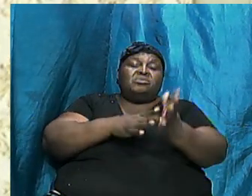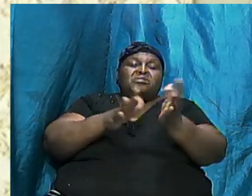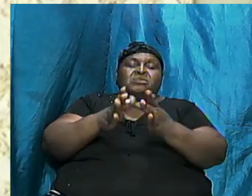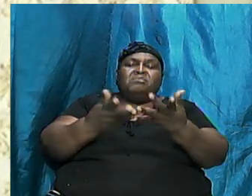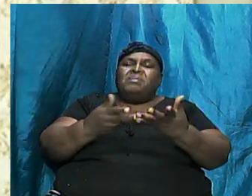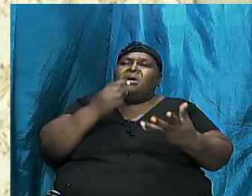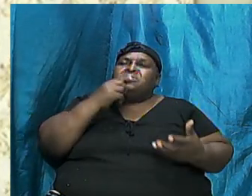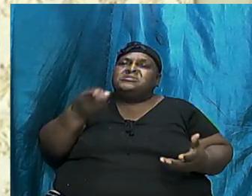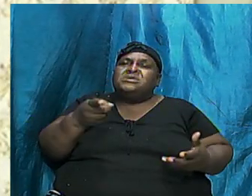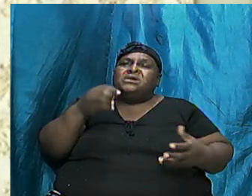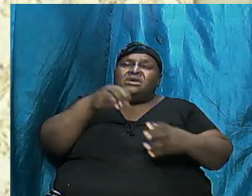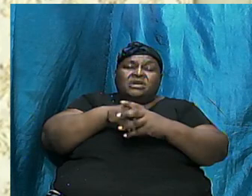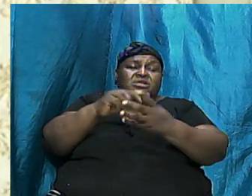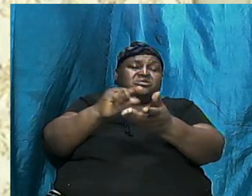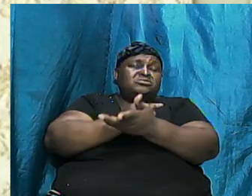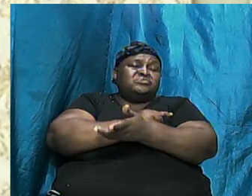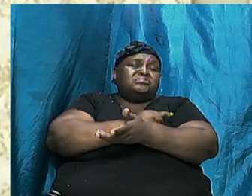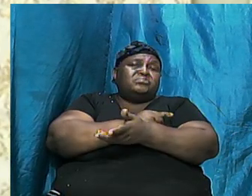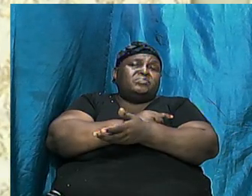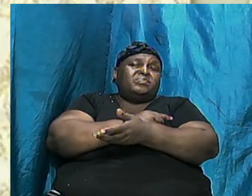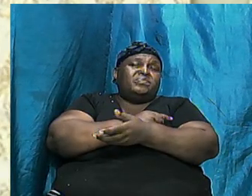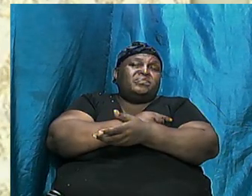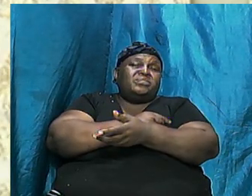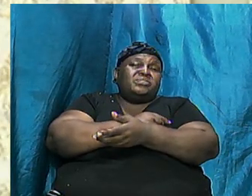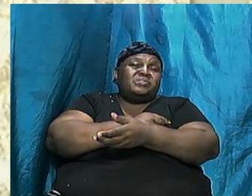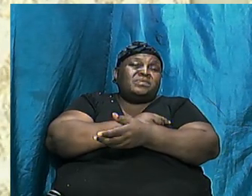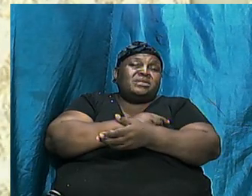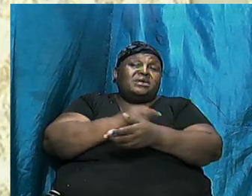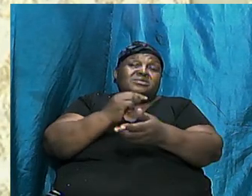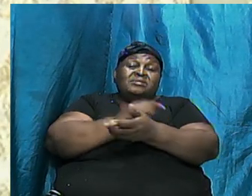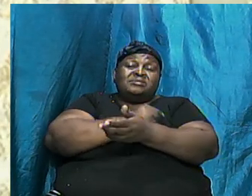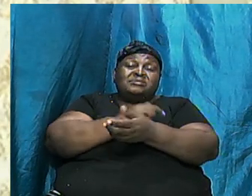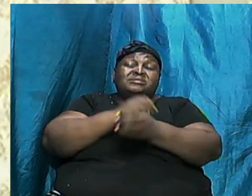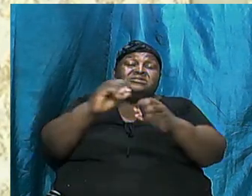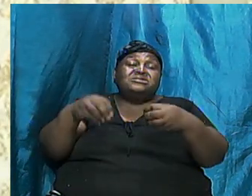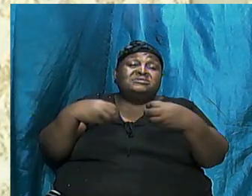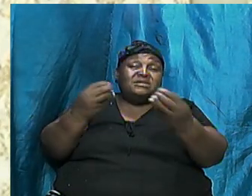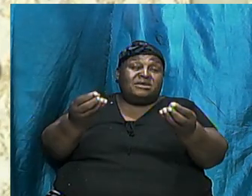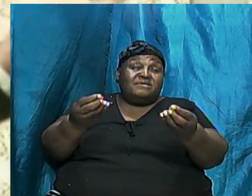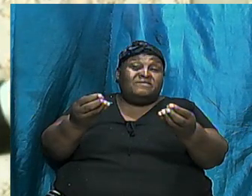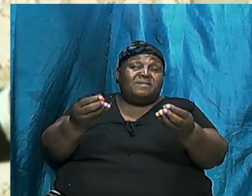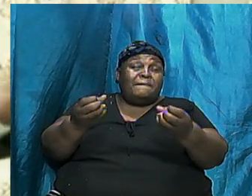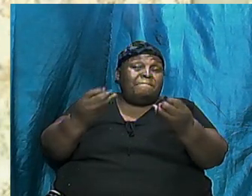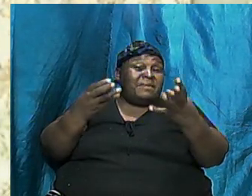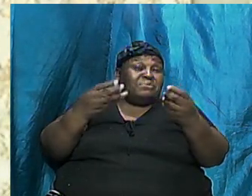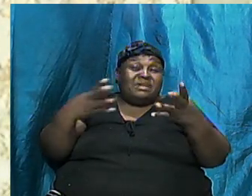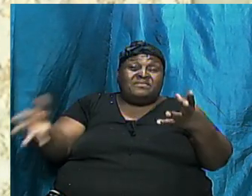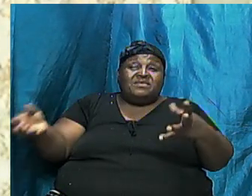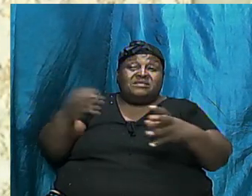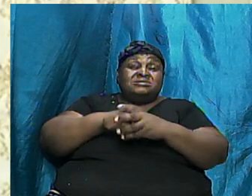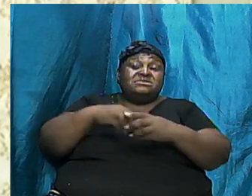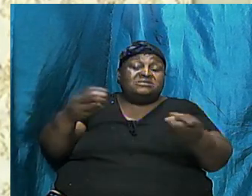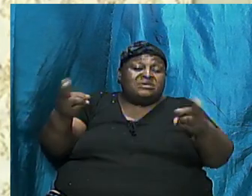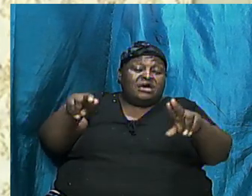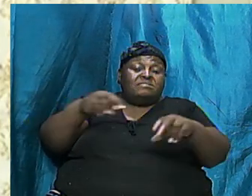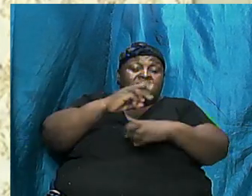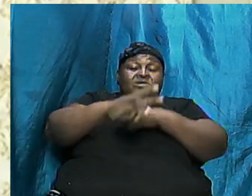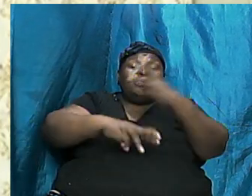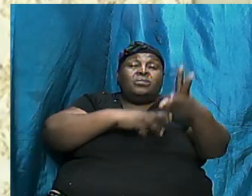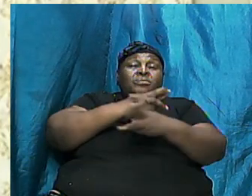tells us In Genesis And Genesis gives us A background To a lot of things That are happening In our world today